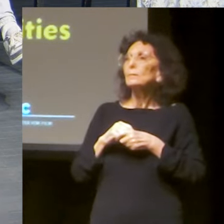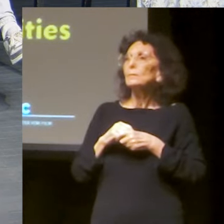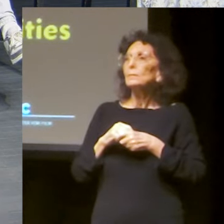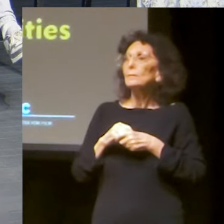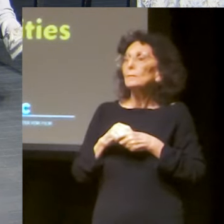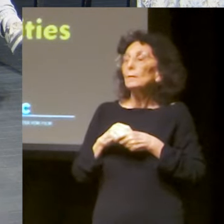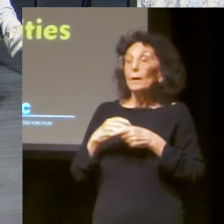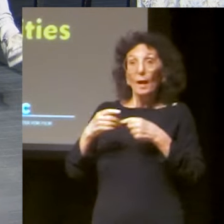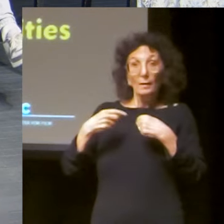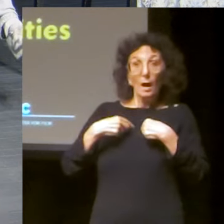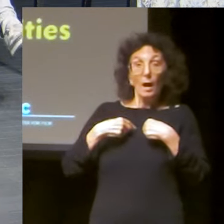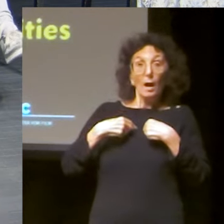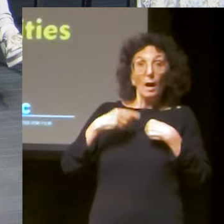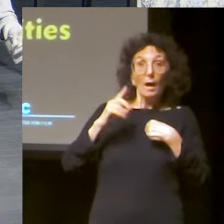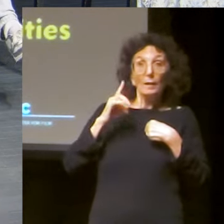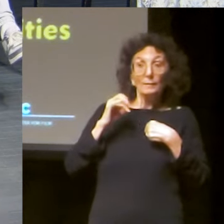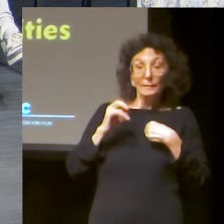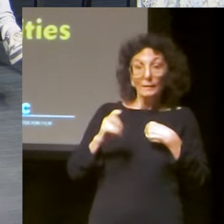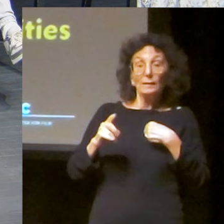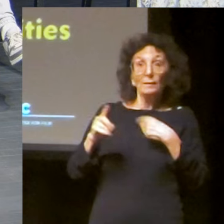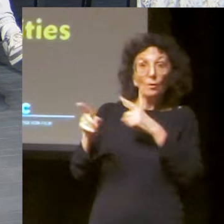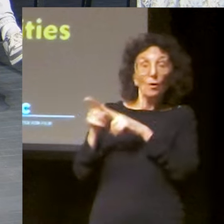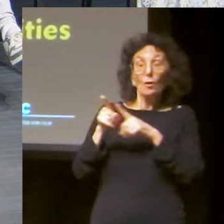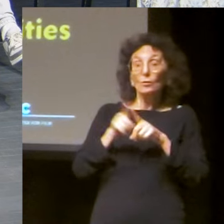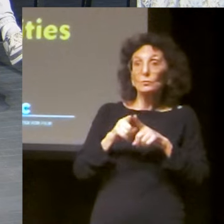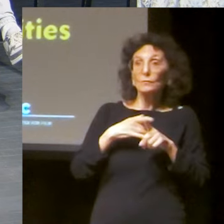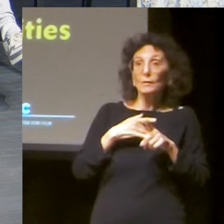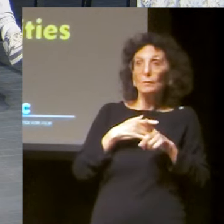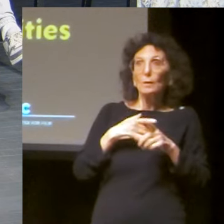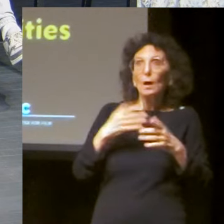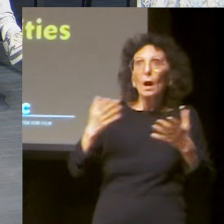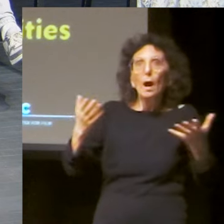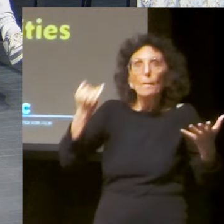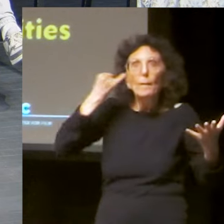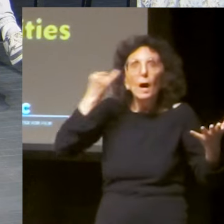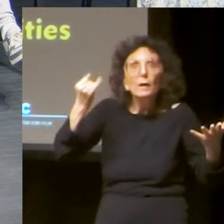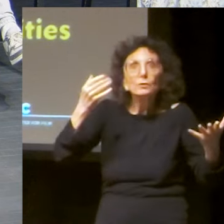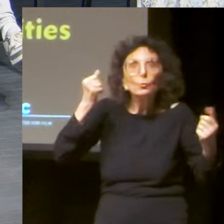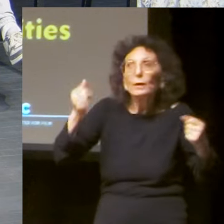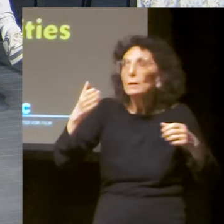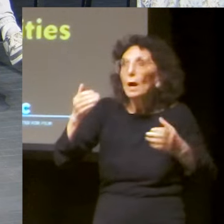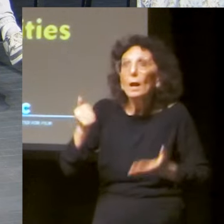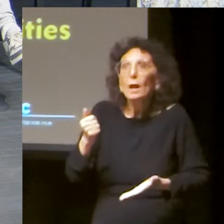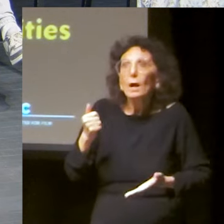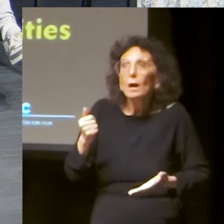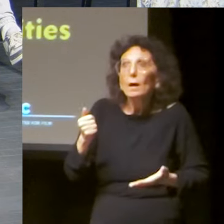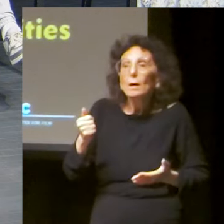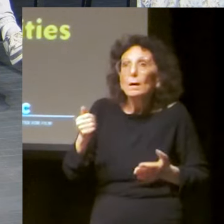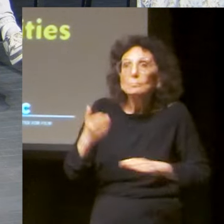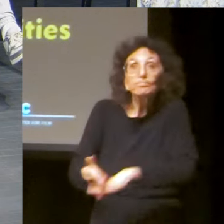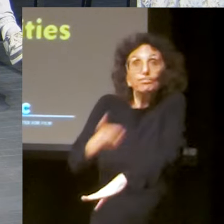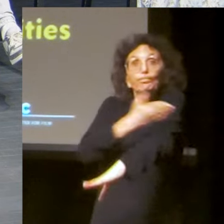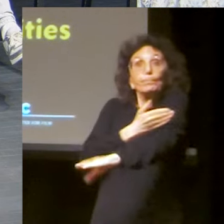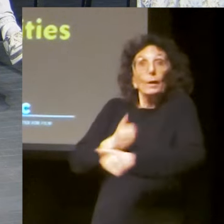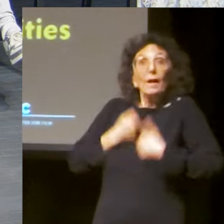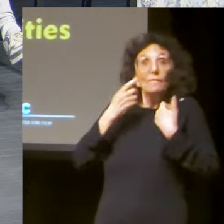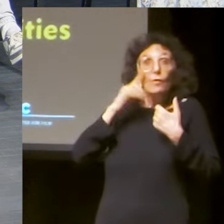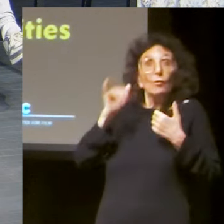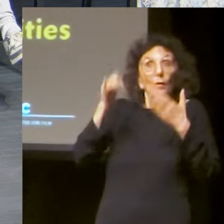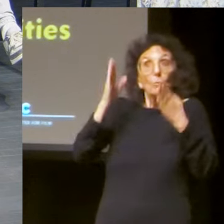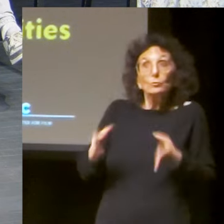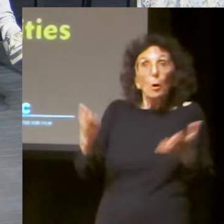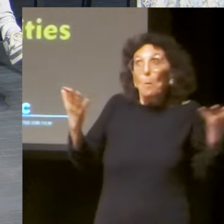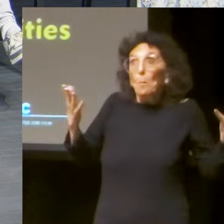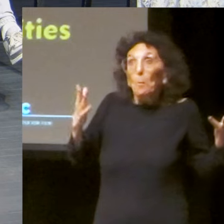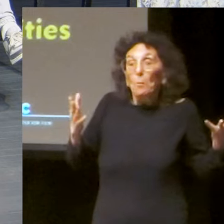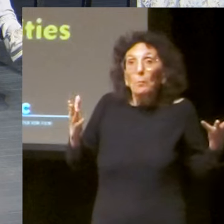world, the film, which I was also curious about and the kind of, um, incredible feeling, uh, which I, I had in